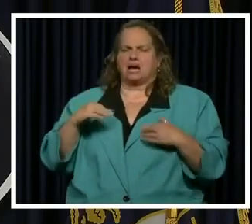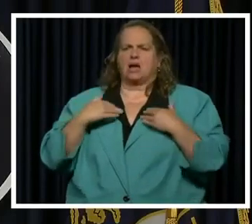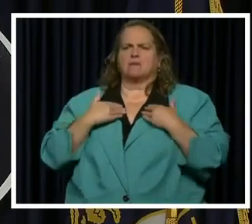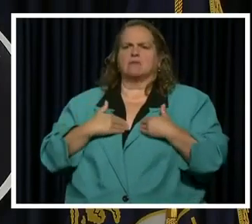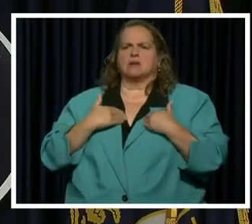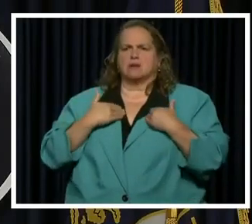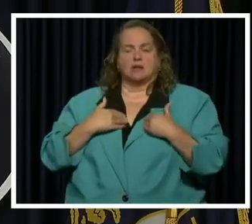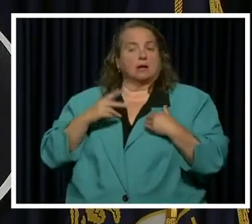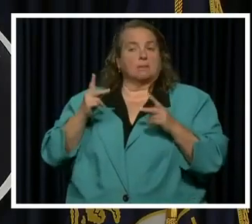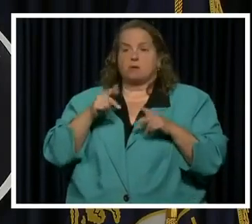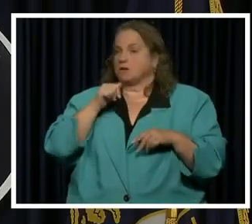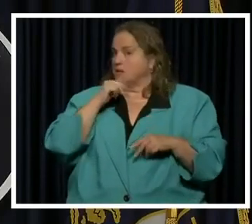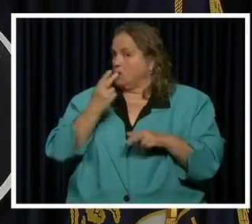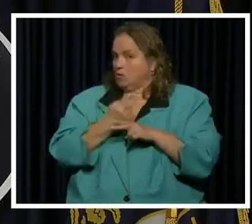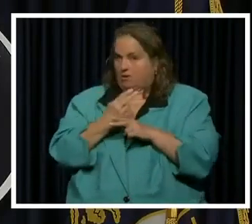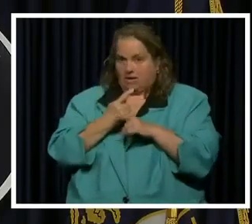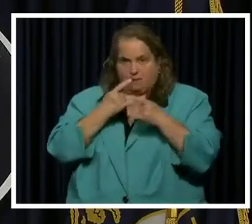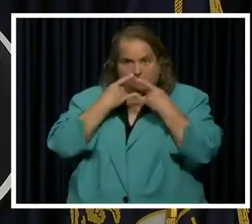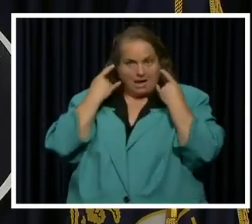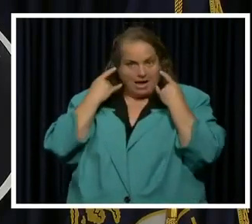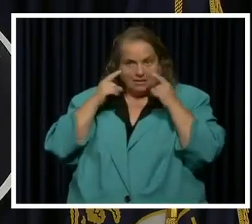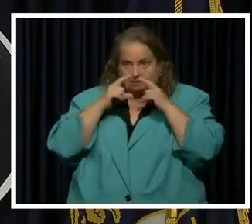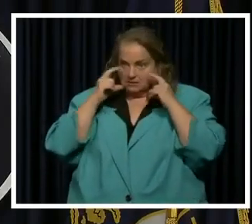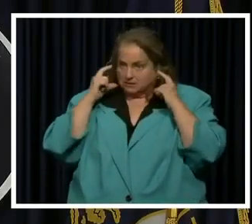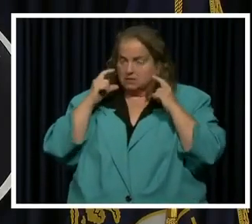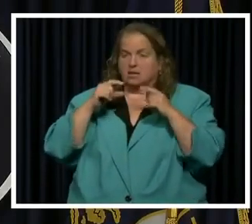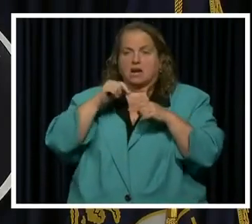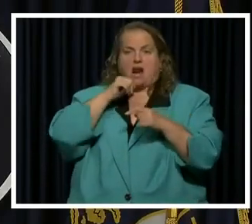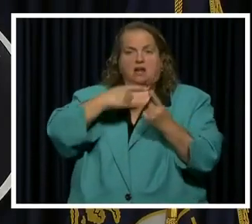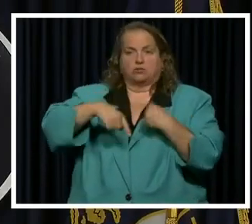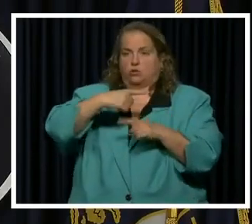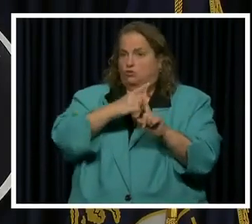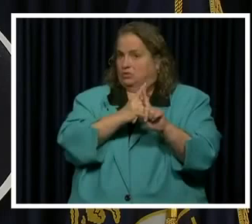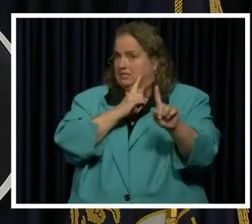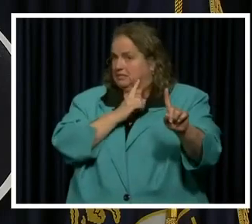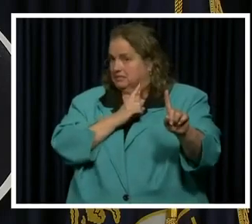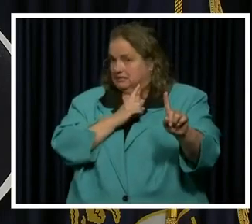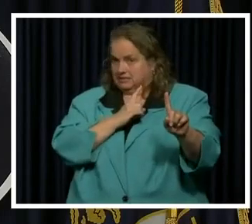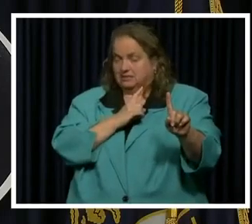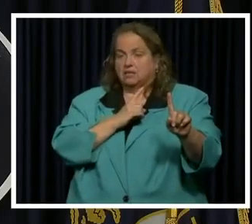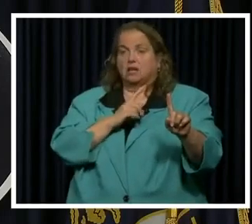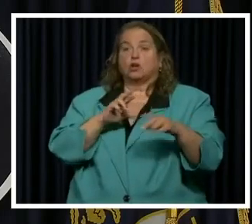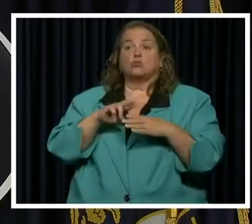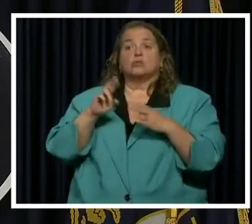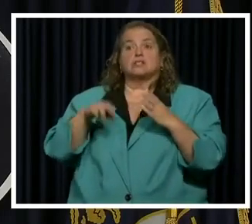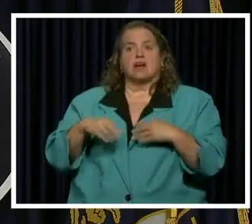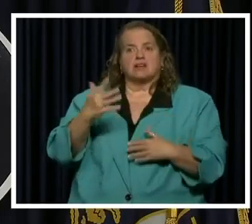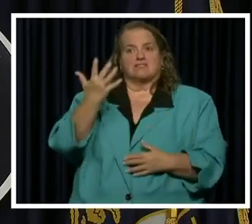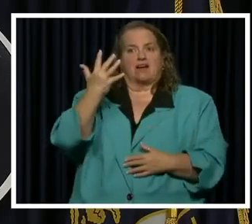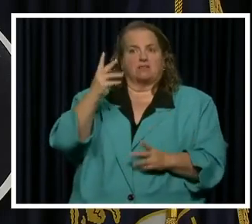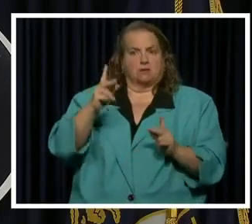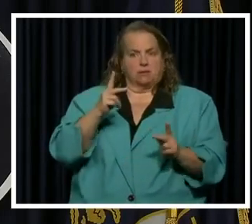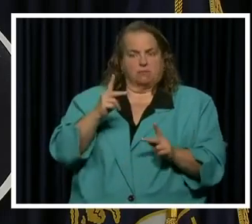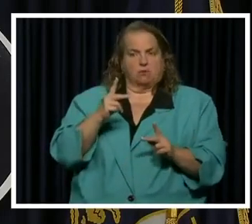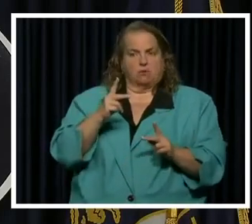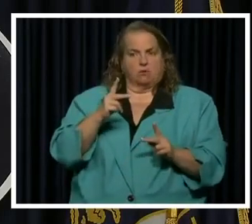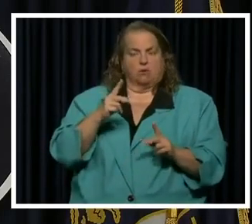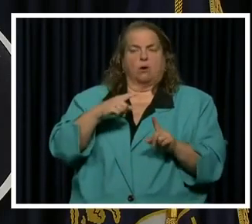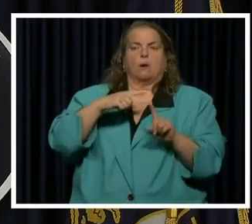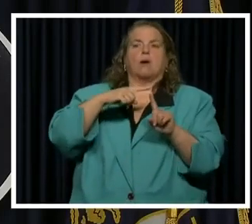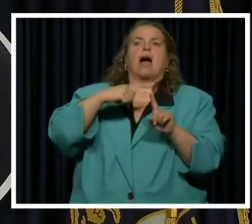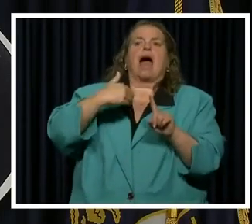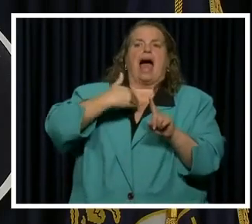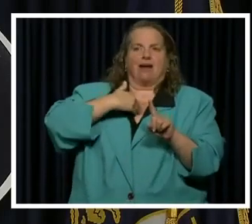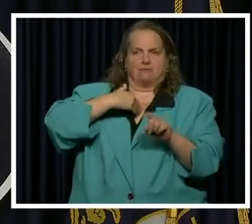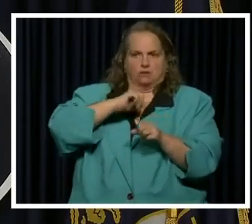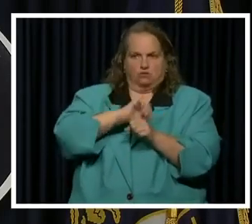People were not wearing masks. They were not practicing social distancing and as a result, five people tested positive related to